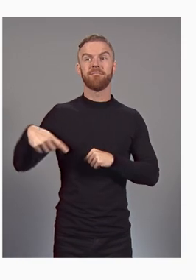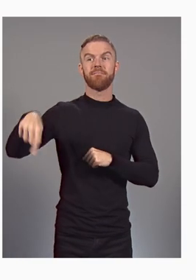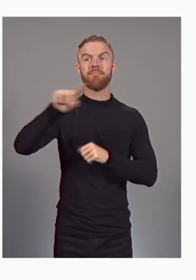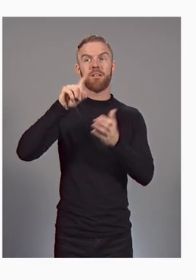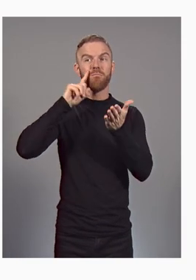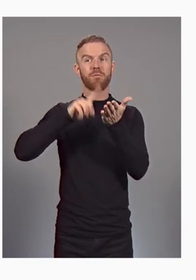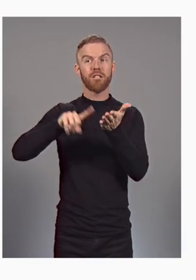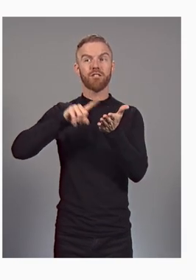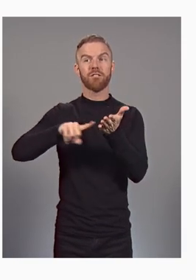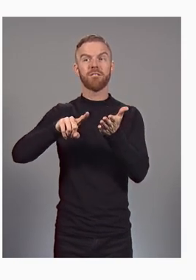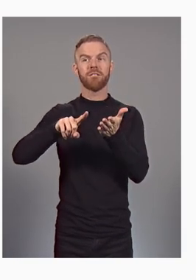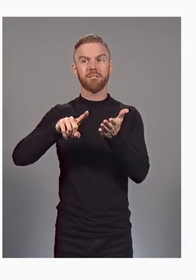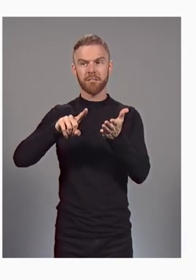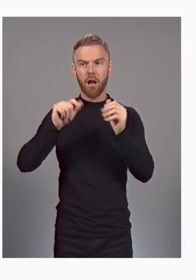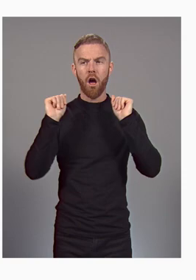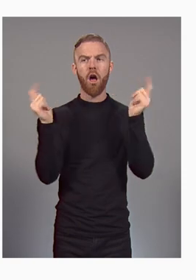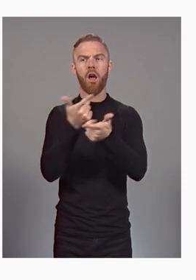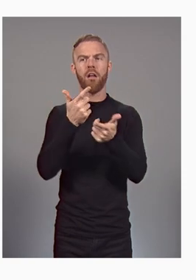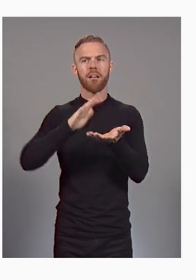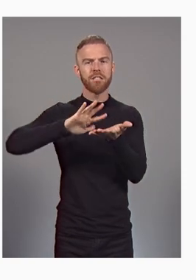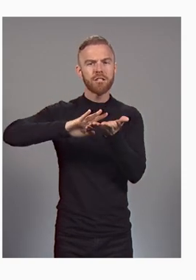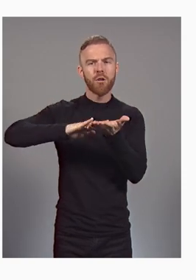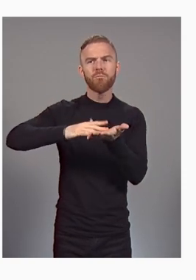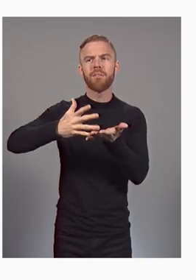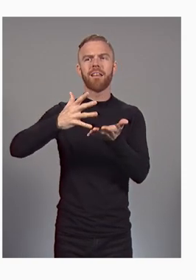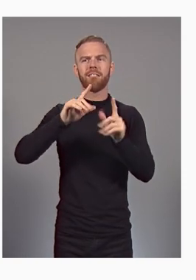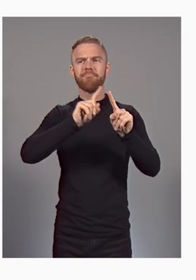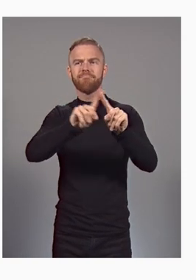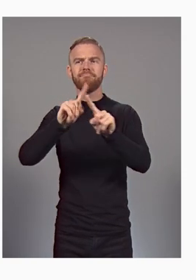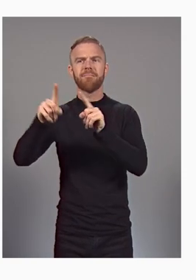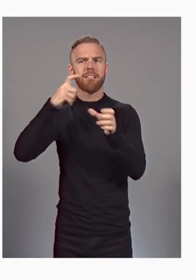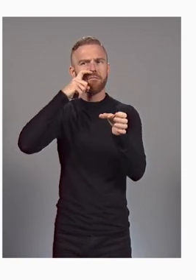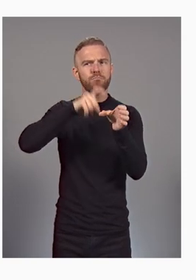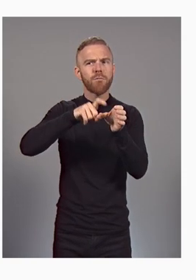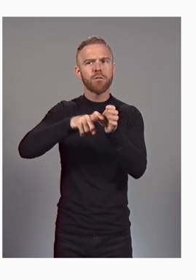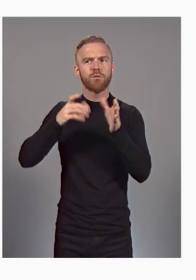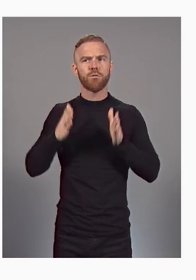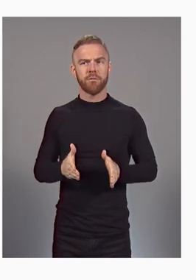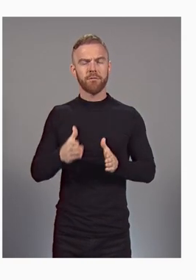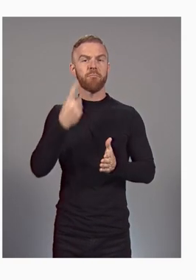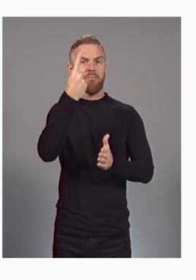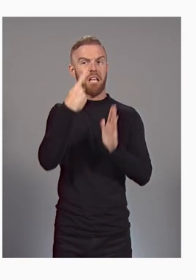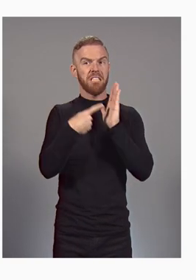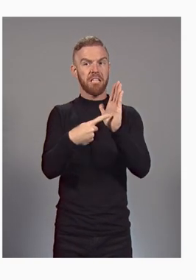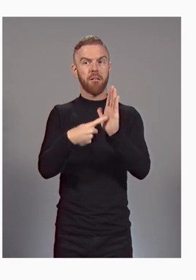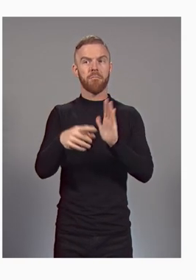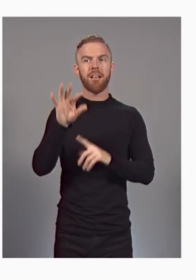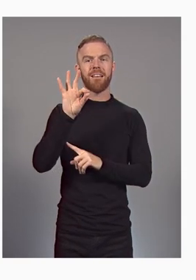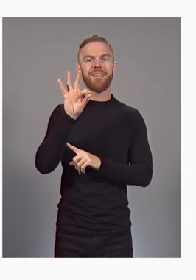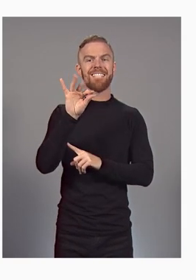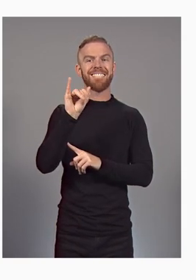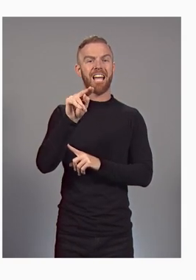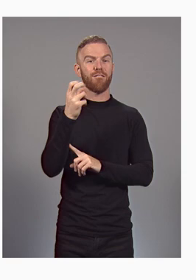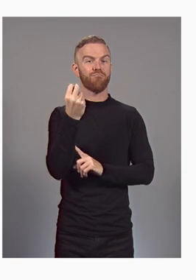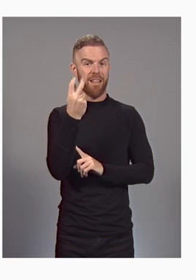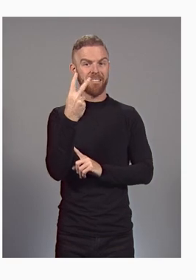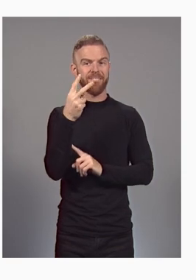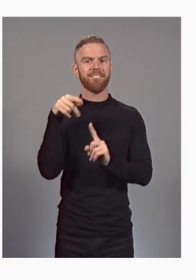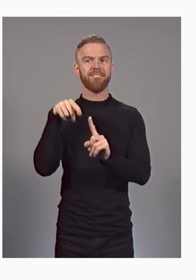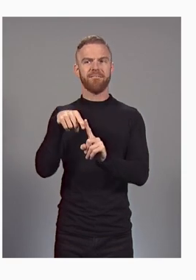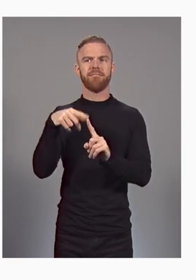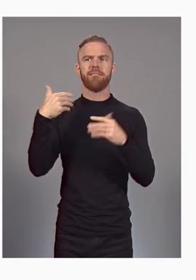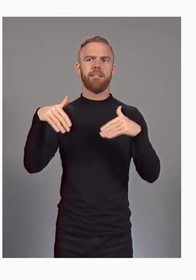the fingerprints of all the intruders. One example of this is a group that we call FIN12. And FIN12 is a